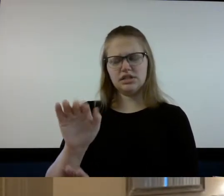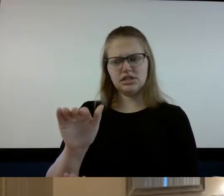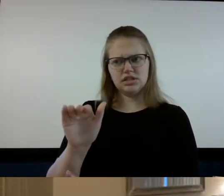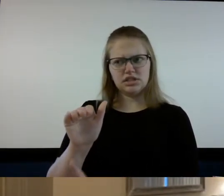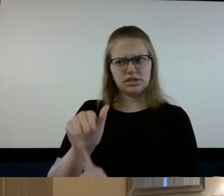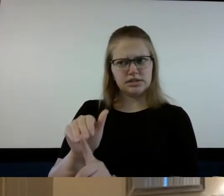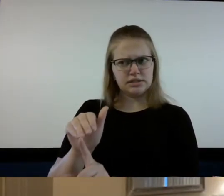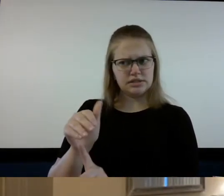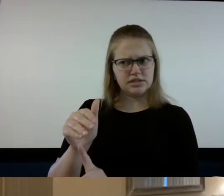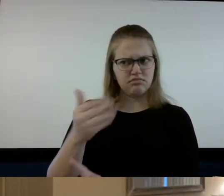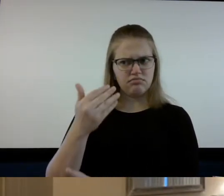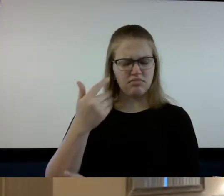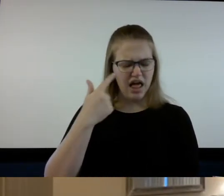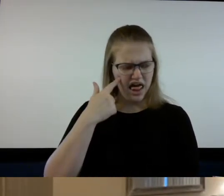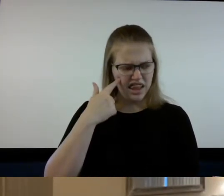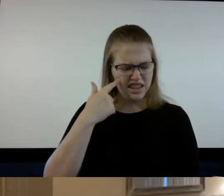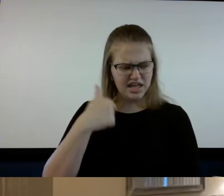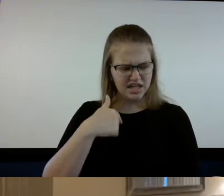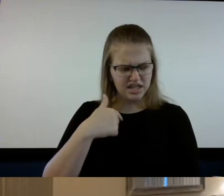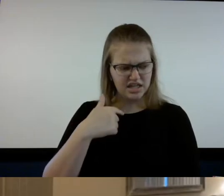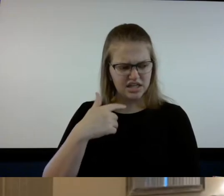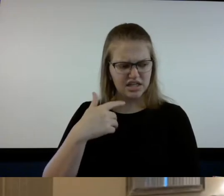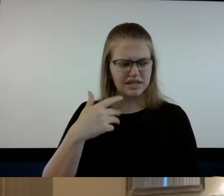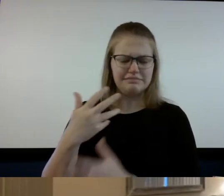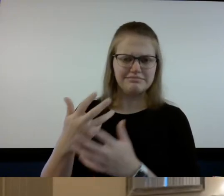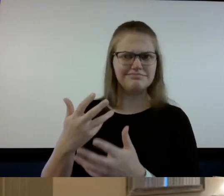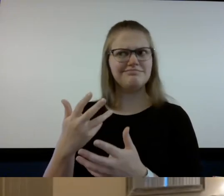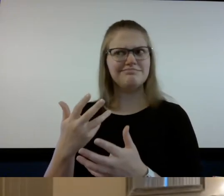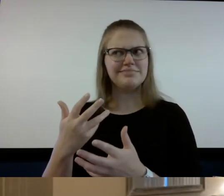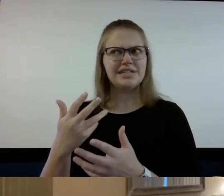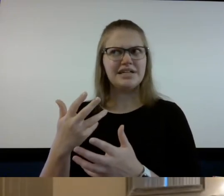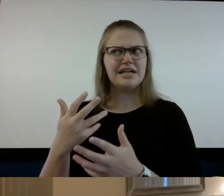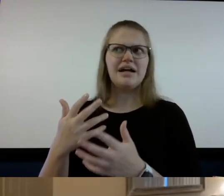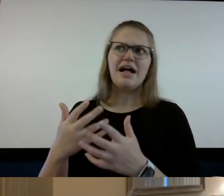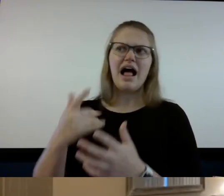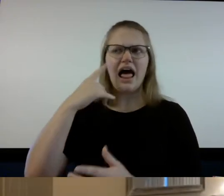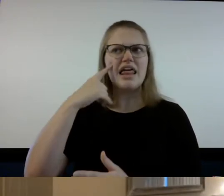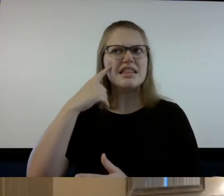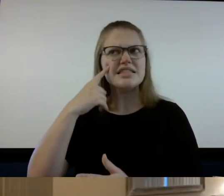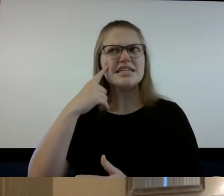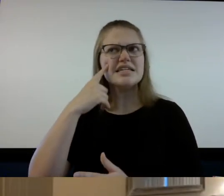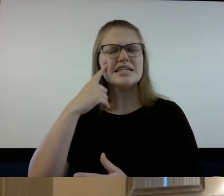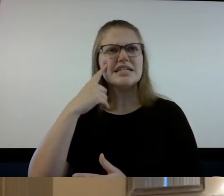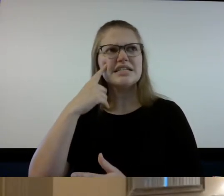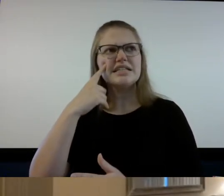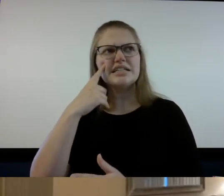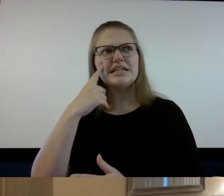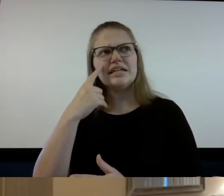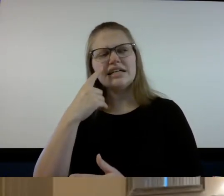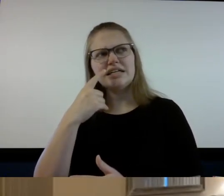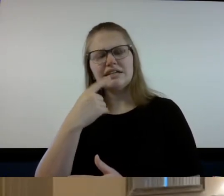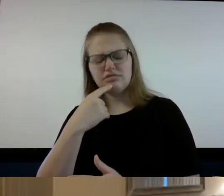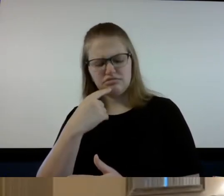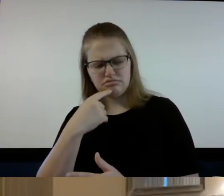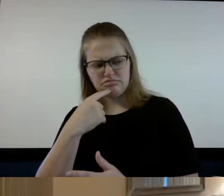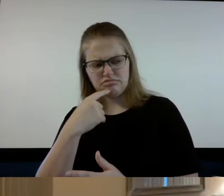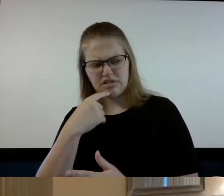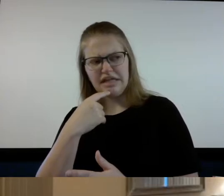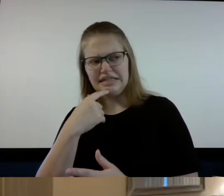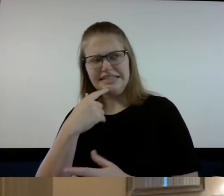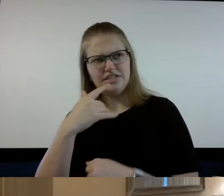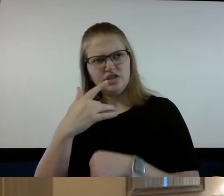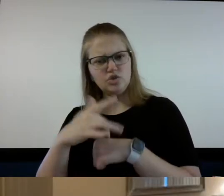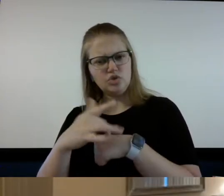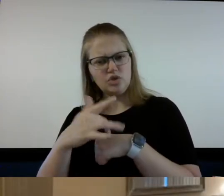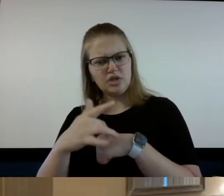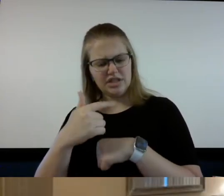too uh I think I am but I I think that they said it's a little too early to know